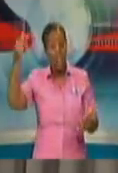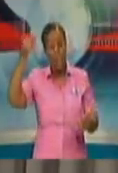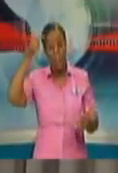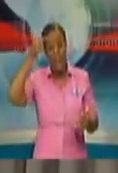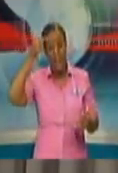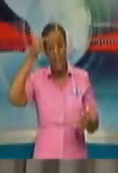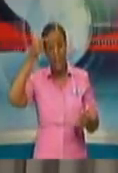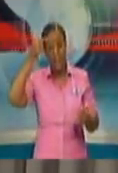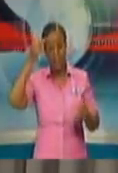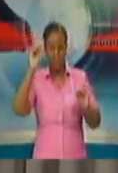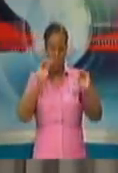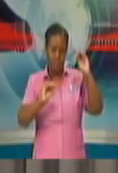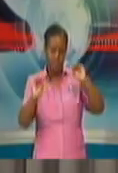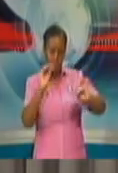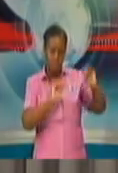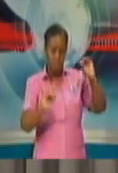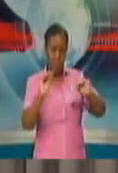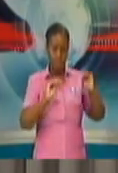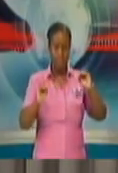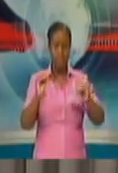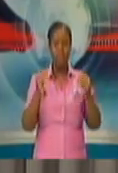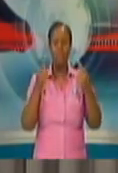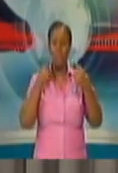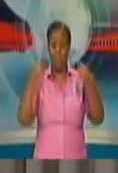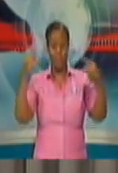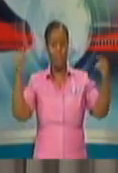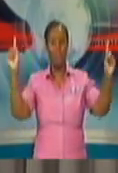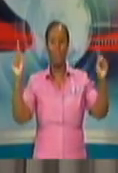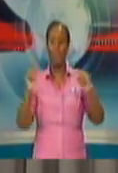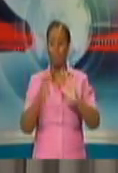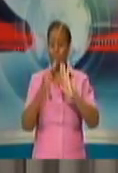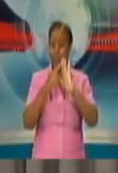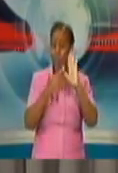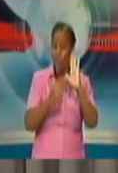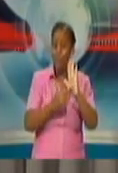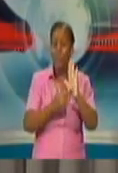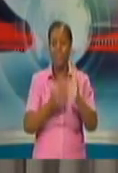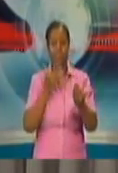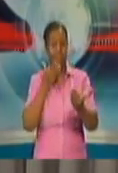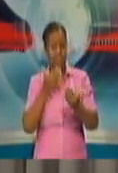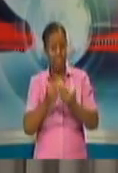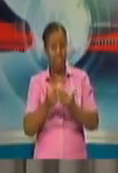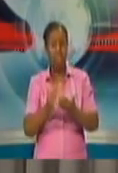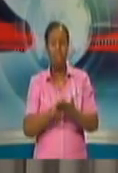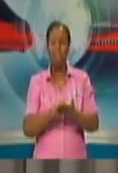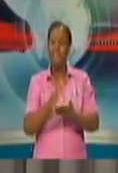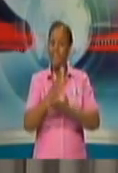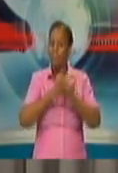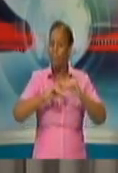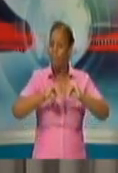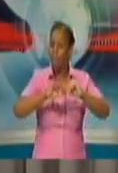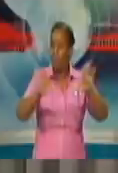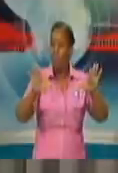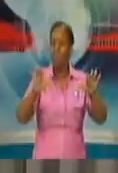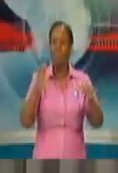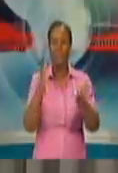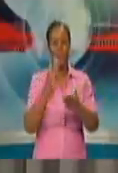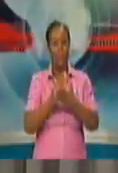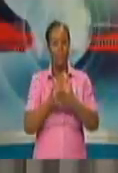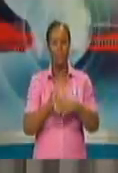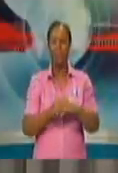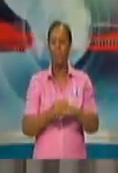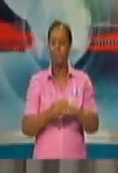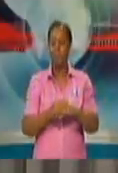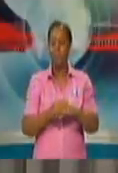successful in neutralizing the immediate threat posed by COVID-19, and of course we've been recognized for that, the fact